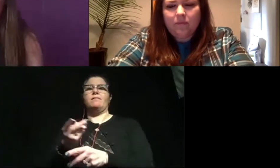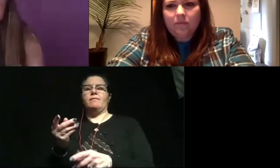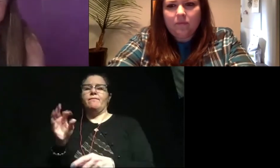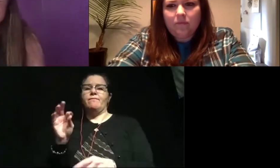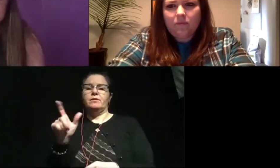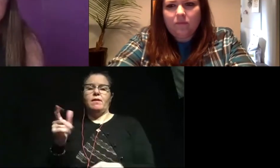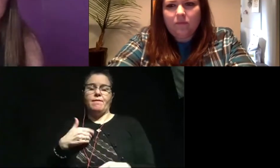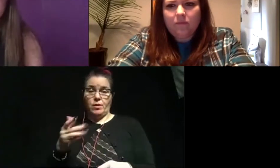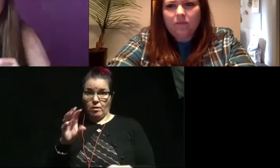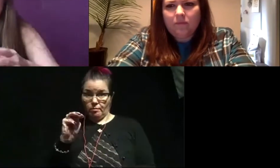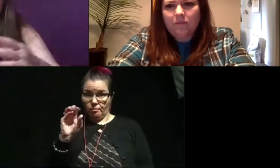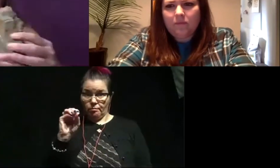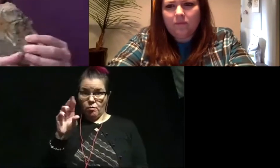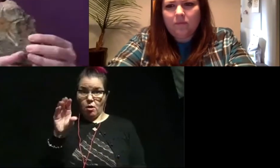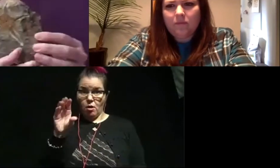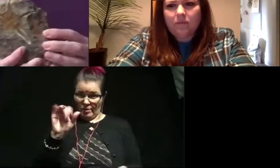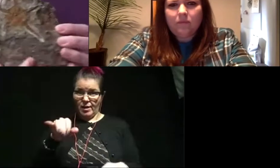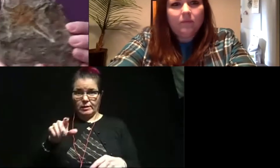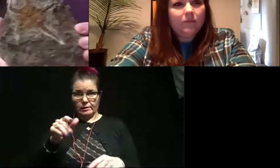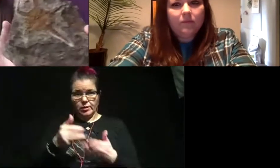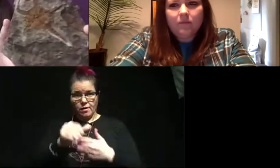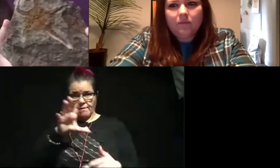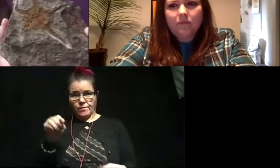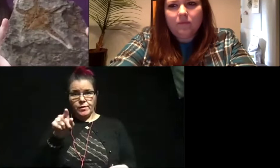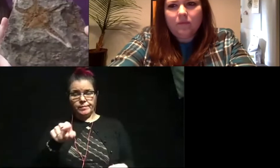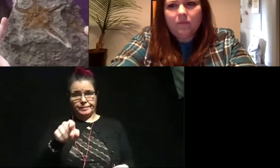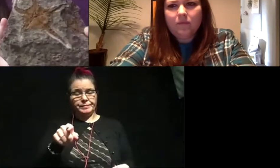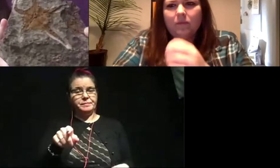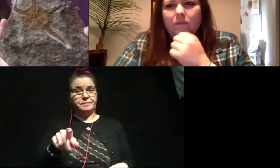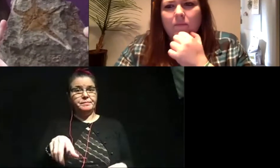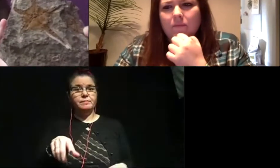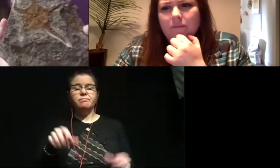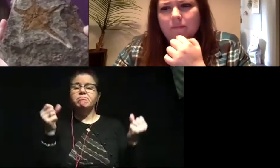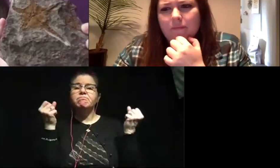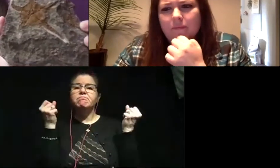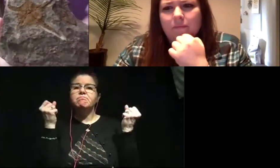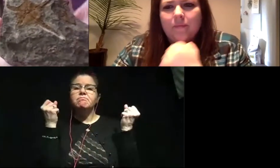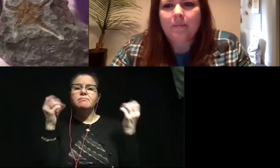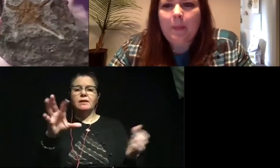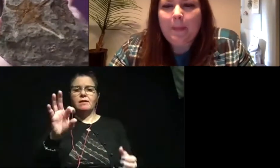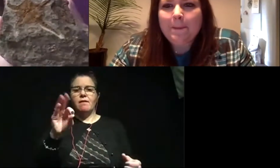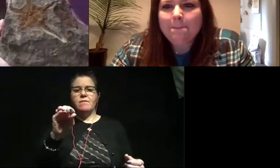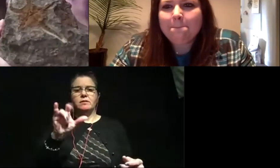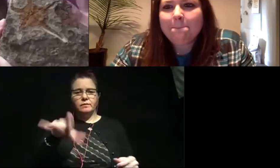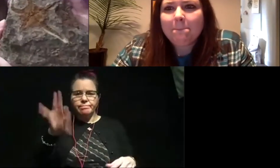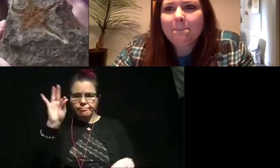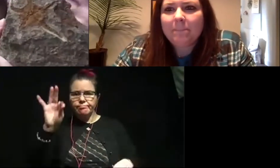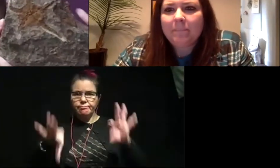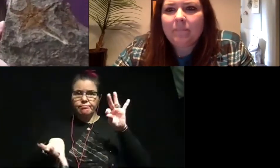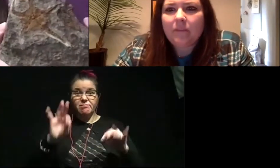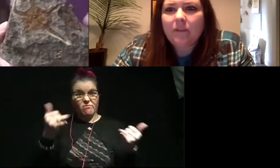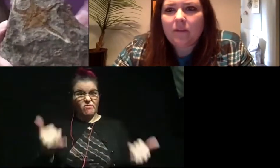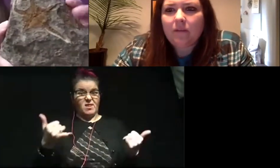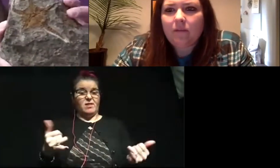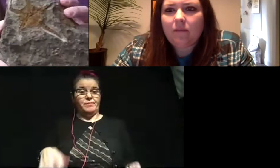So Morocco is one of those places. Morocco has tons of fossils that are being discovered right now as we